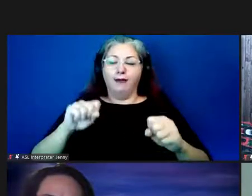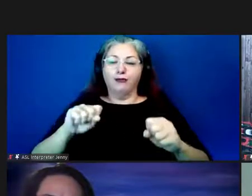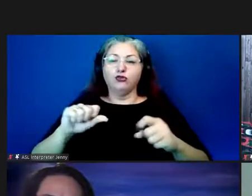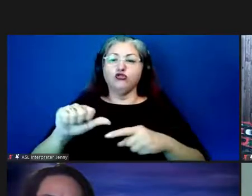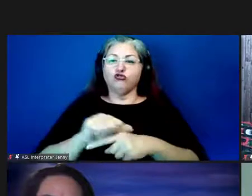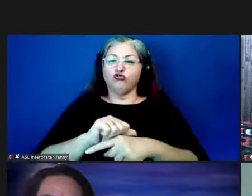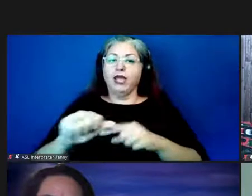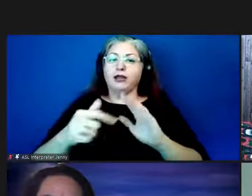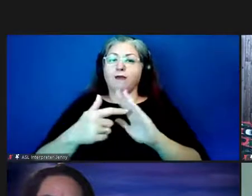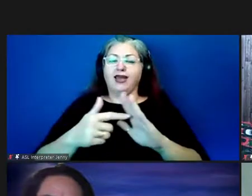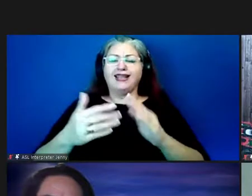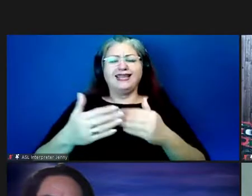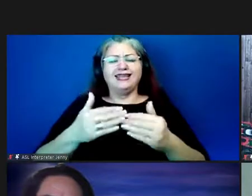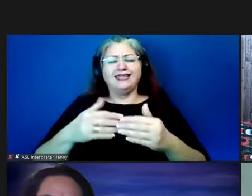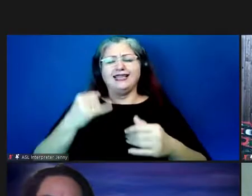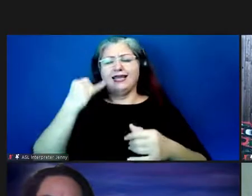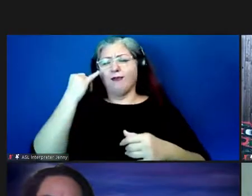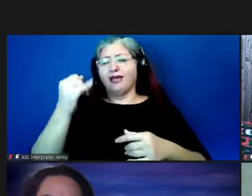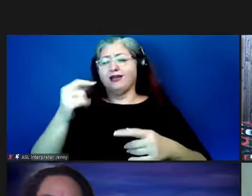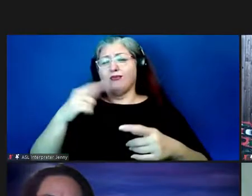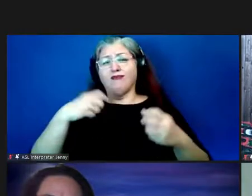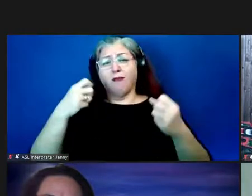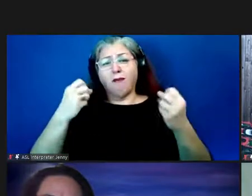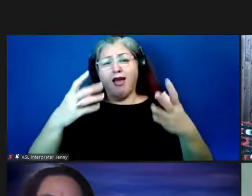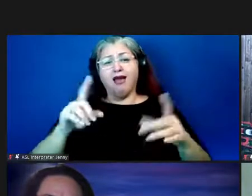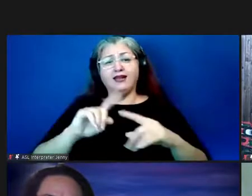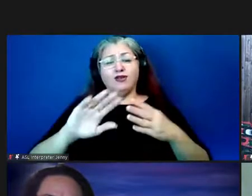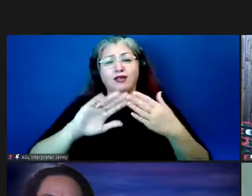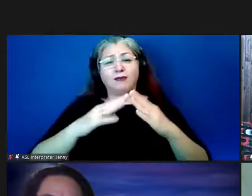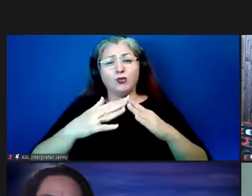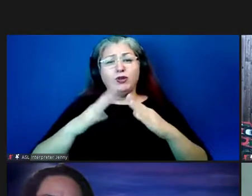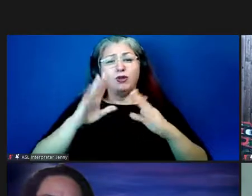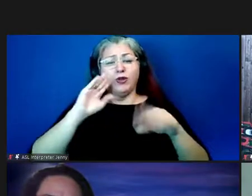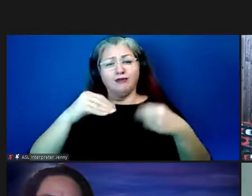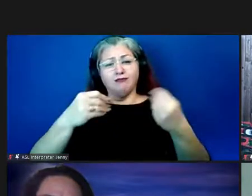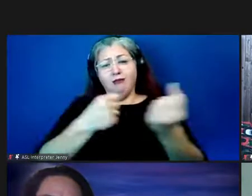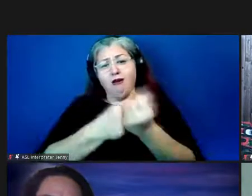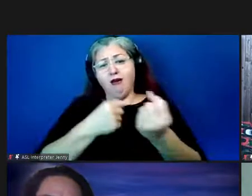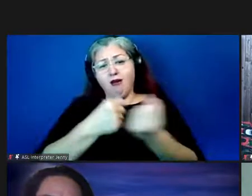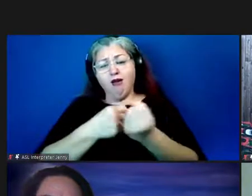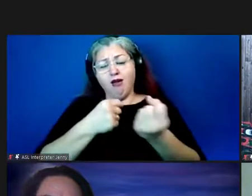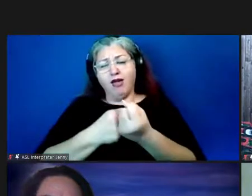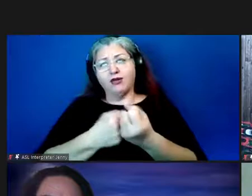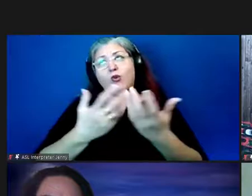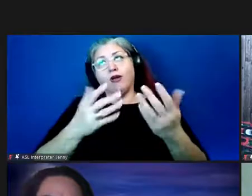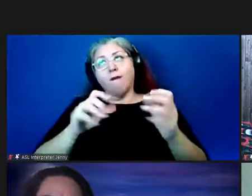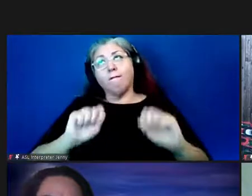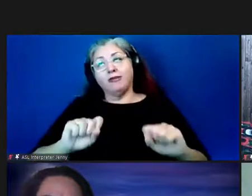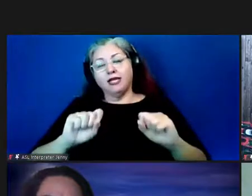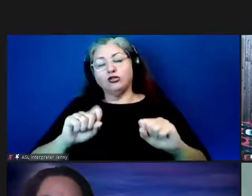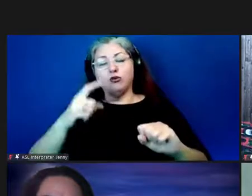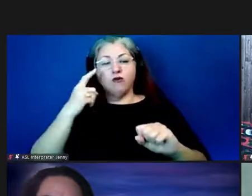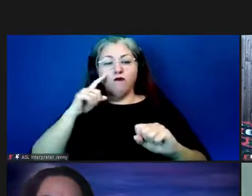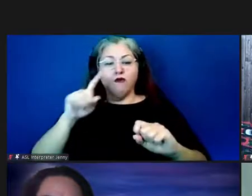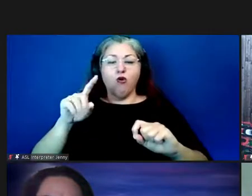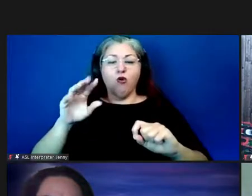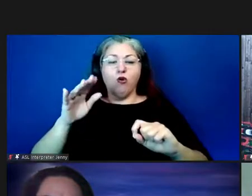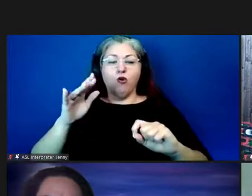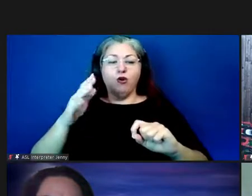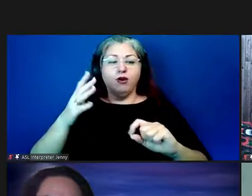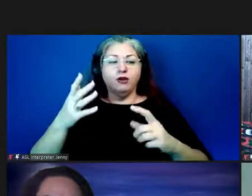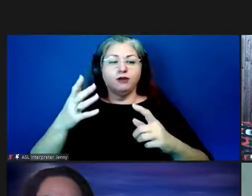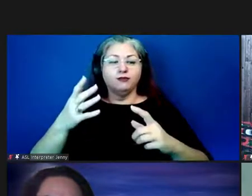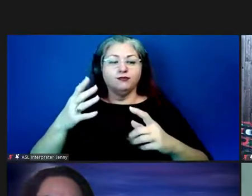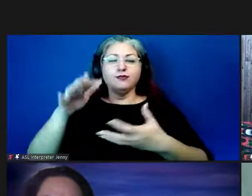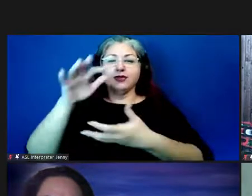model and i could easily imagine lots of community support for or at least potentially for kind of a